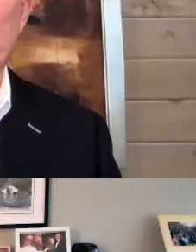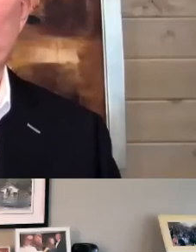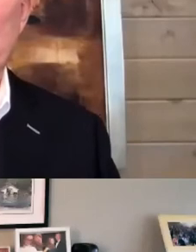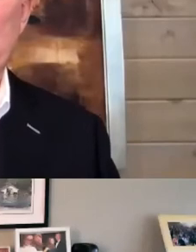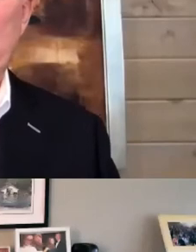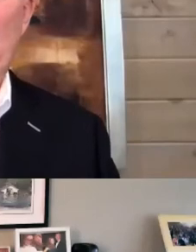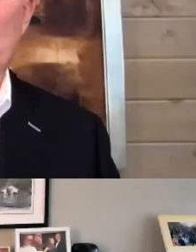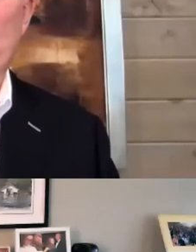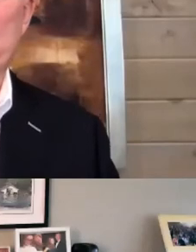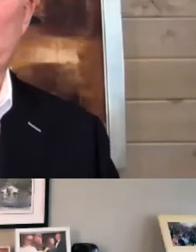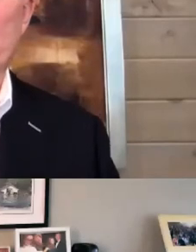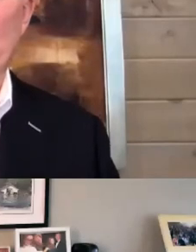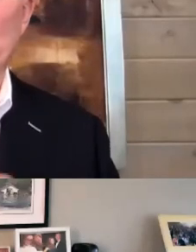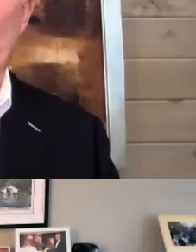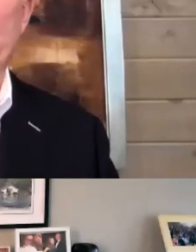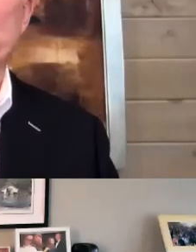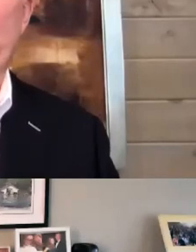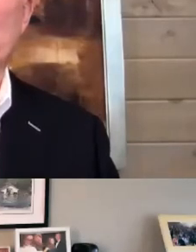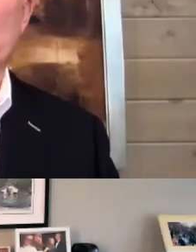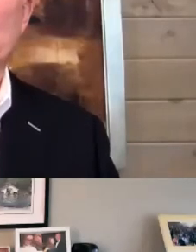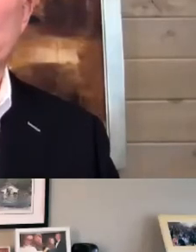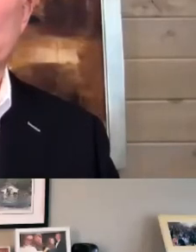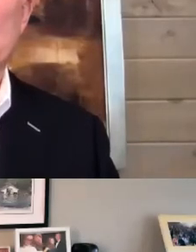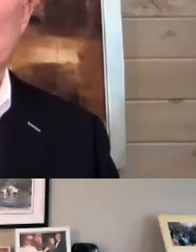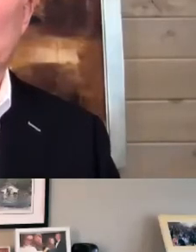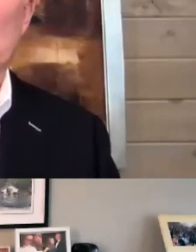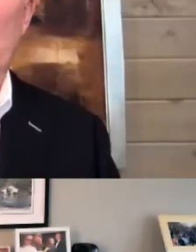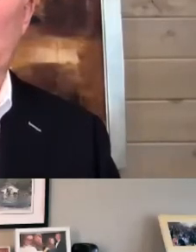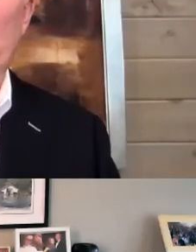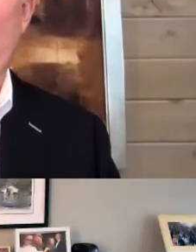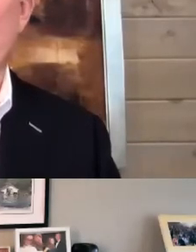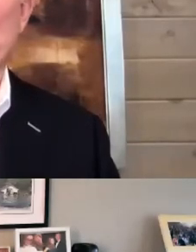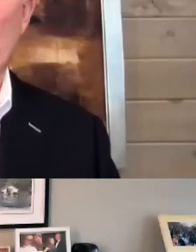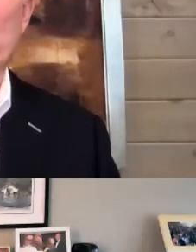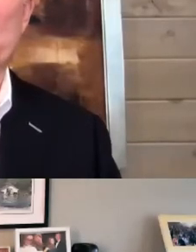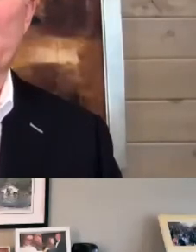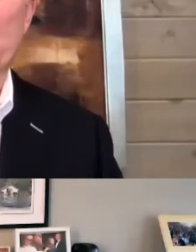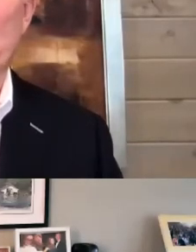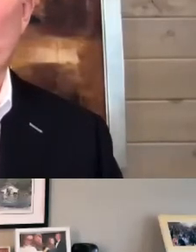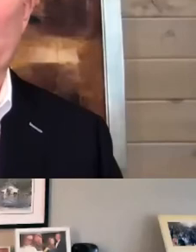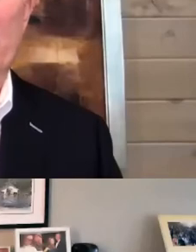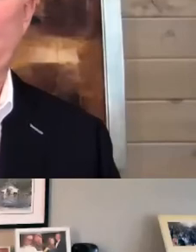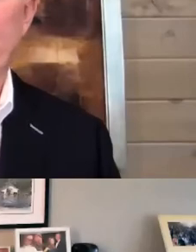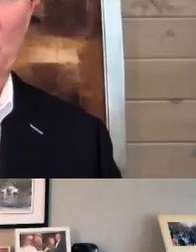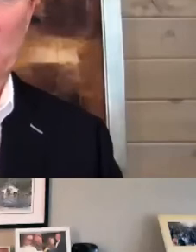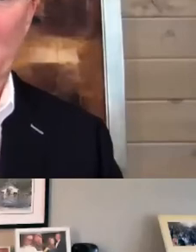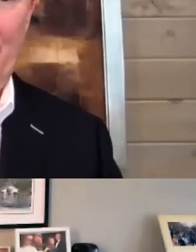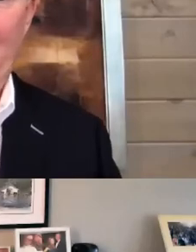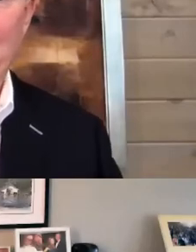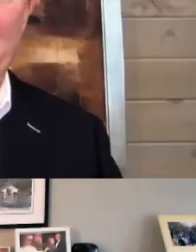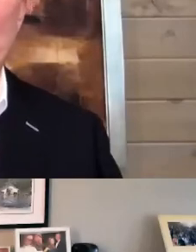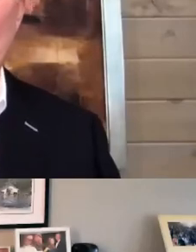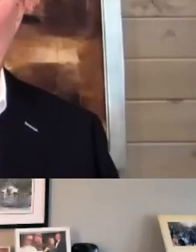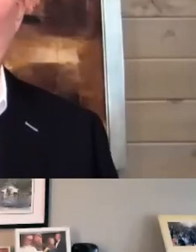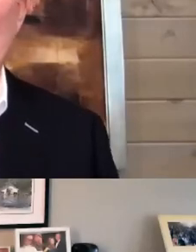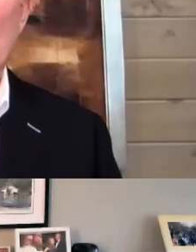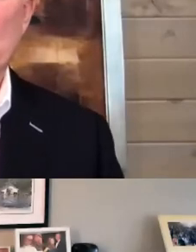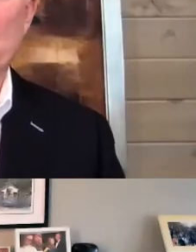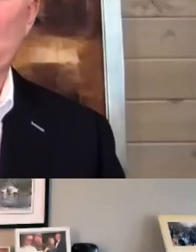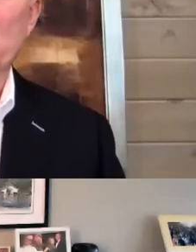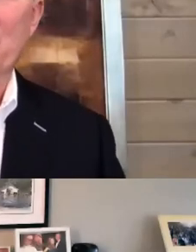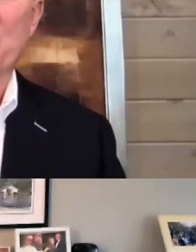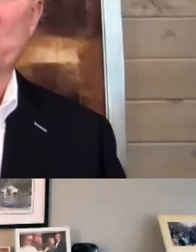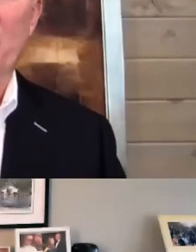three years, have budgeted for a range of outcomes, and that is what we present to the board. You know, call it a high, medium, low.